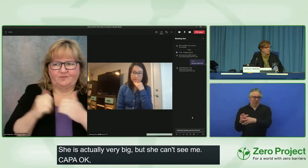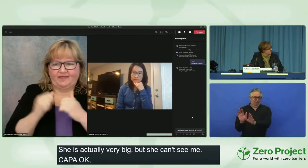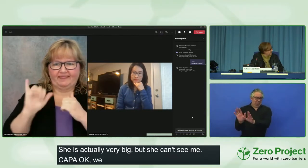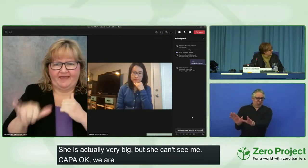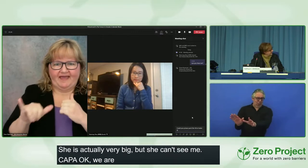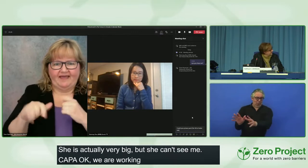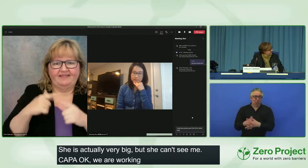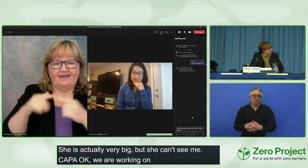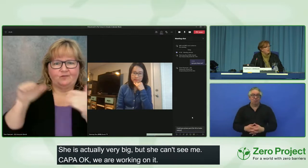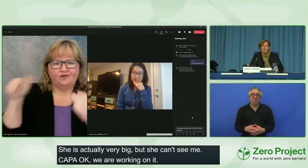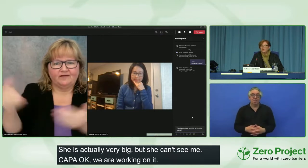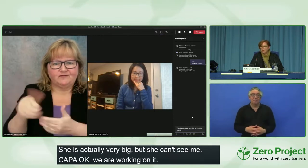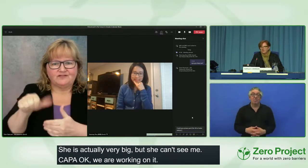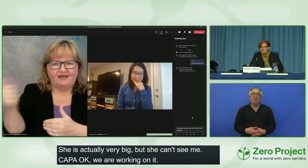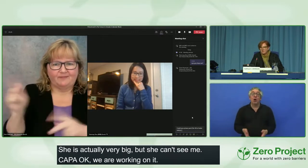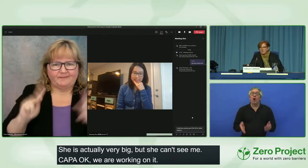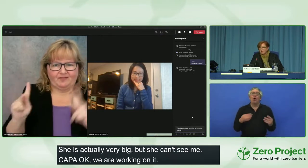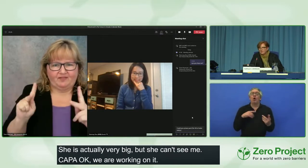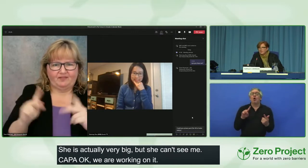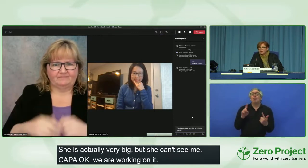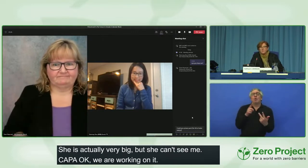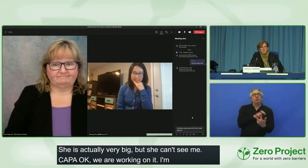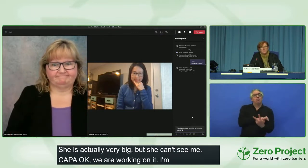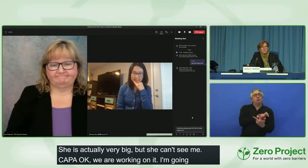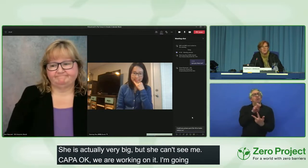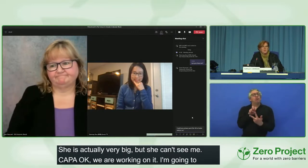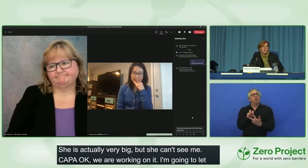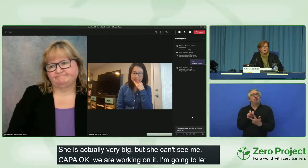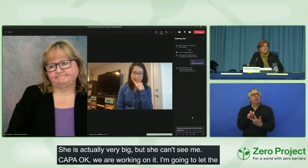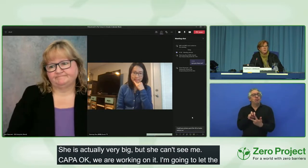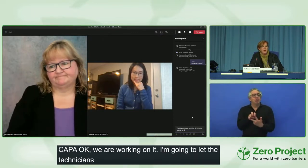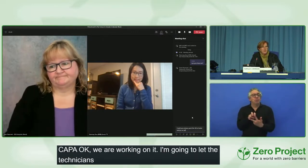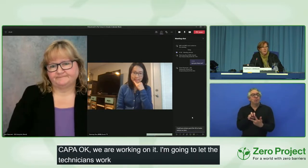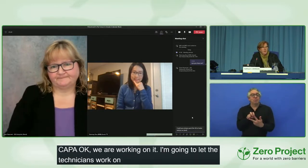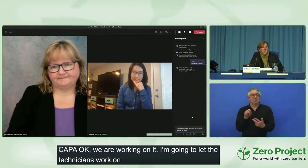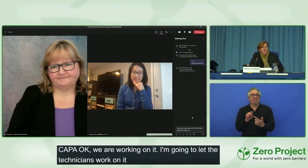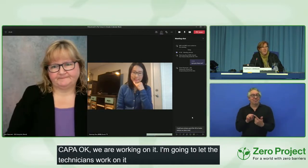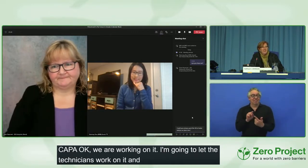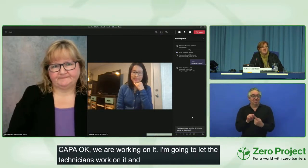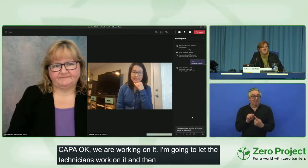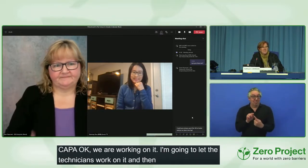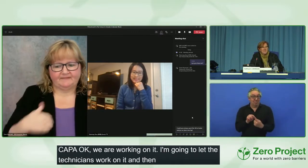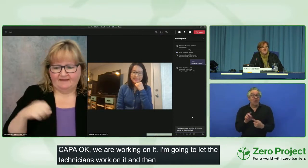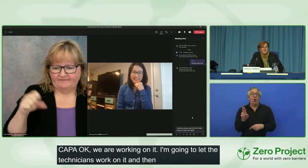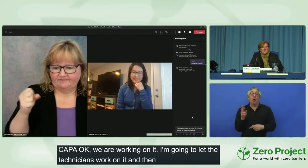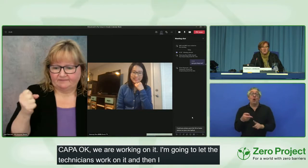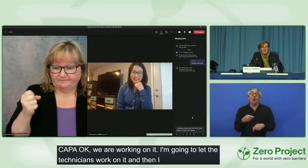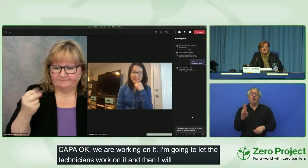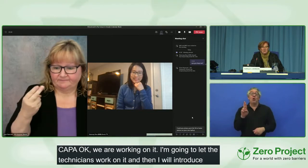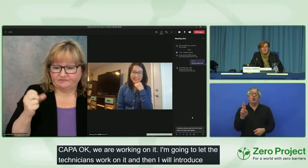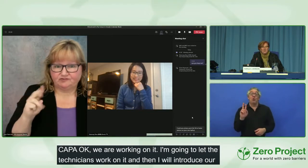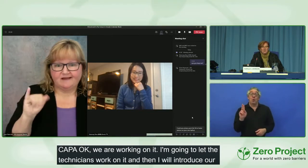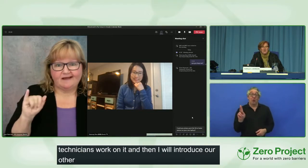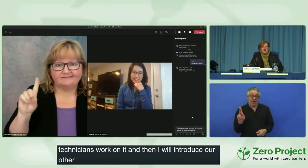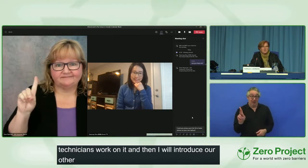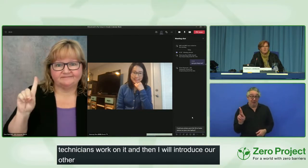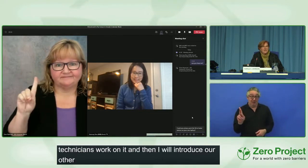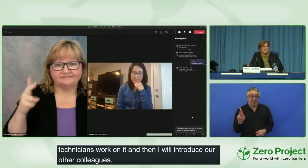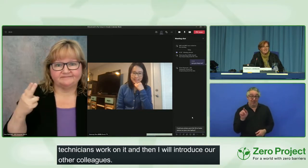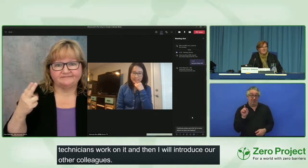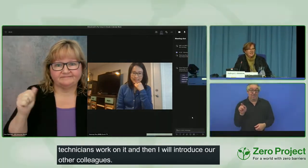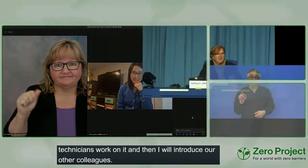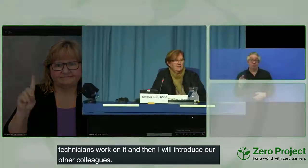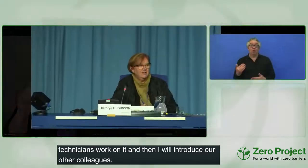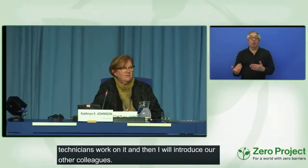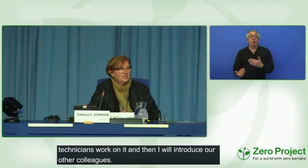introduce our other colleagues here. I have Shandi Danda from, uh, the UK. And she is a new colleague via the magic